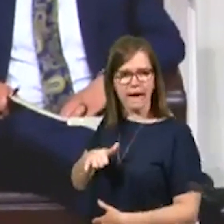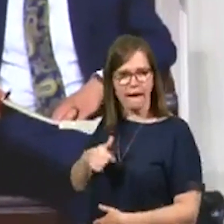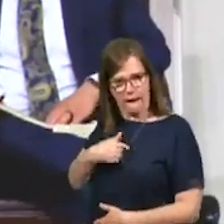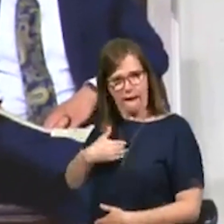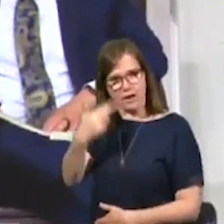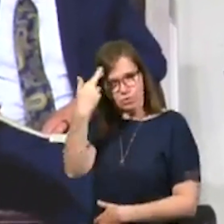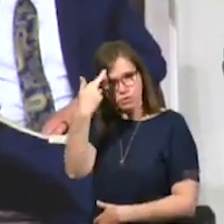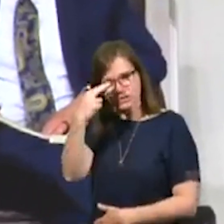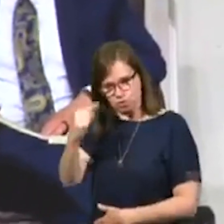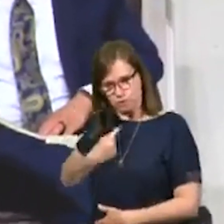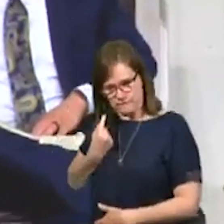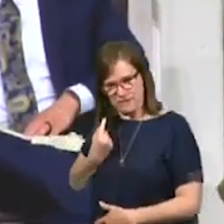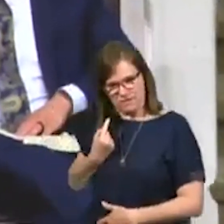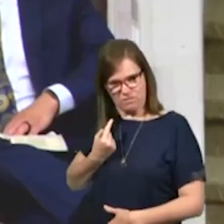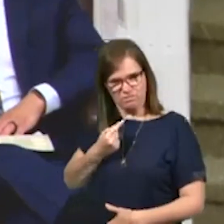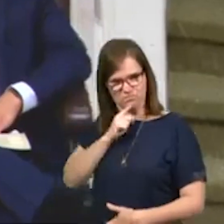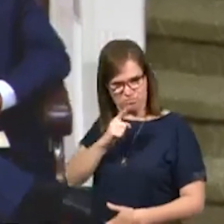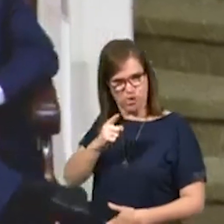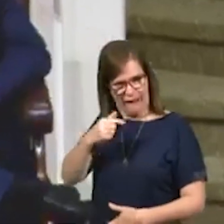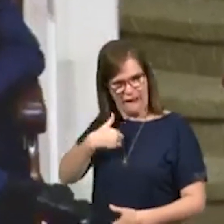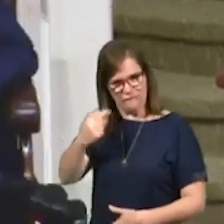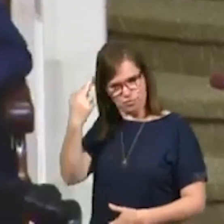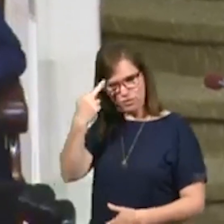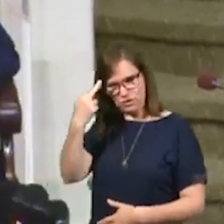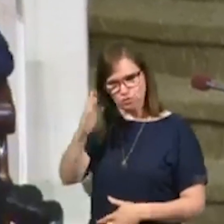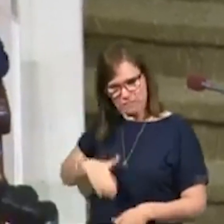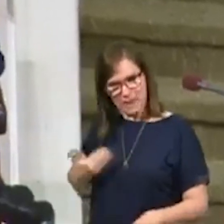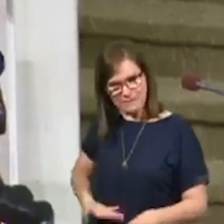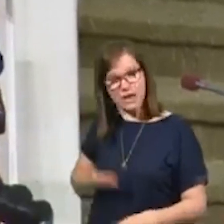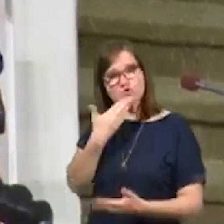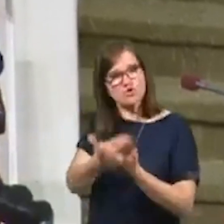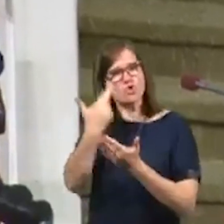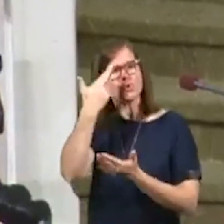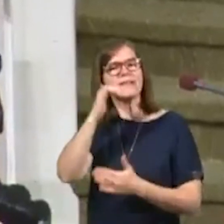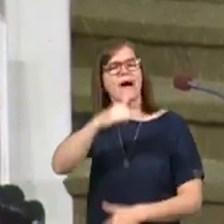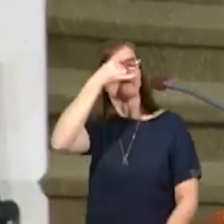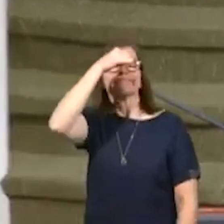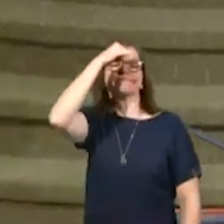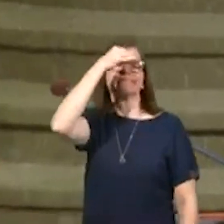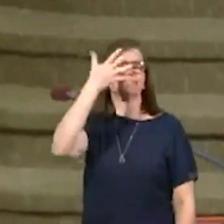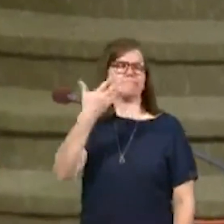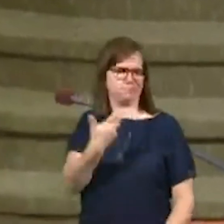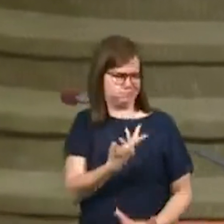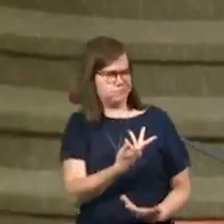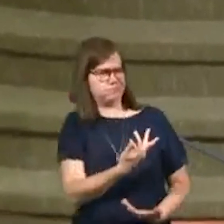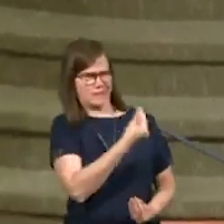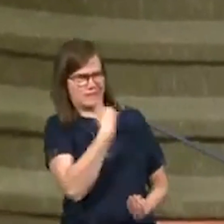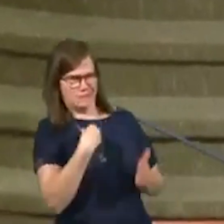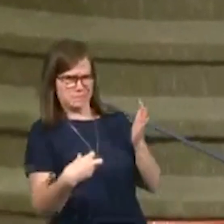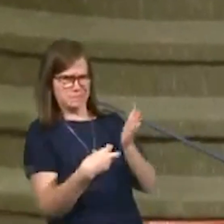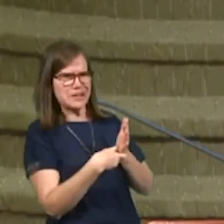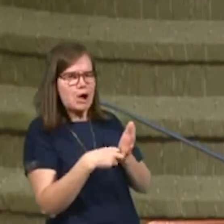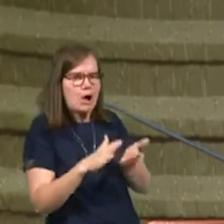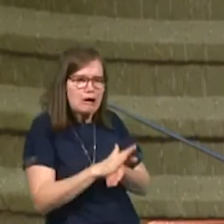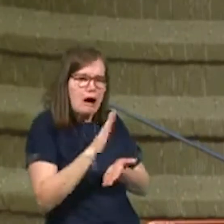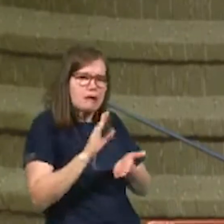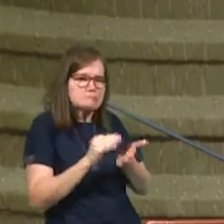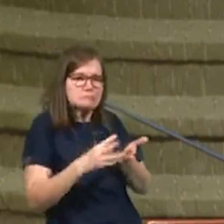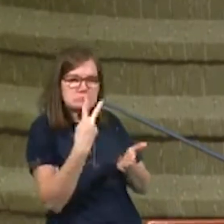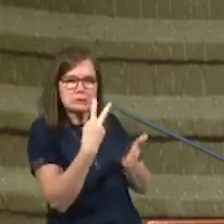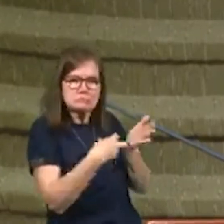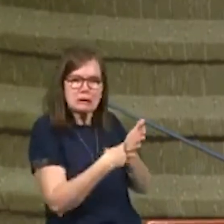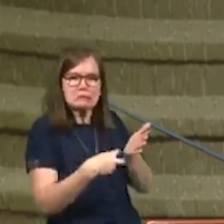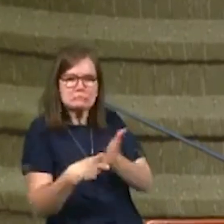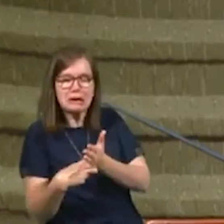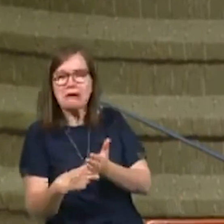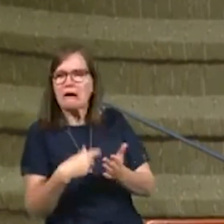I had reason to be offended. I had reason to be upset. Good reason. That was absurd. That was unreasonable to give a poor little college student two tickets